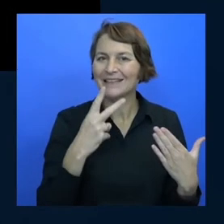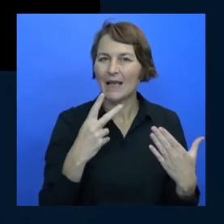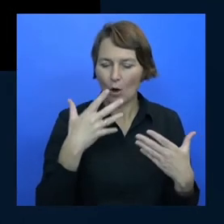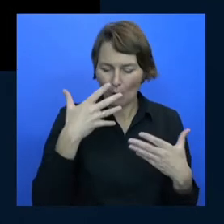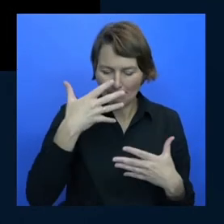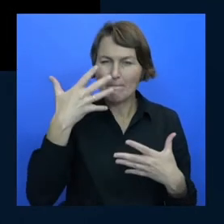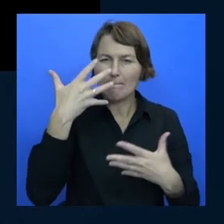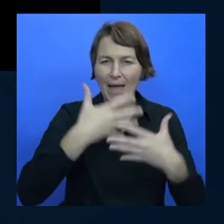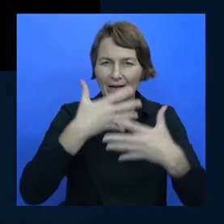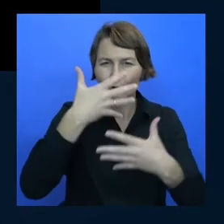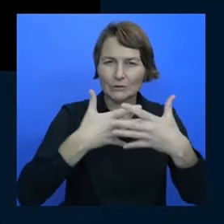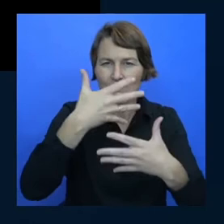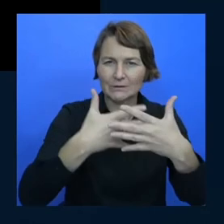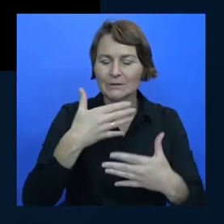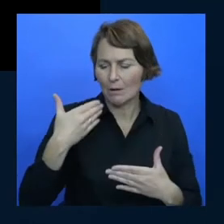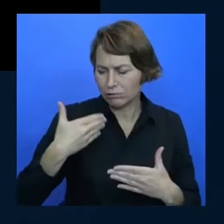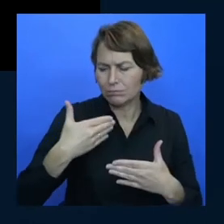just means oh i've seen that before